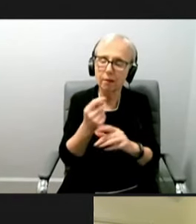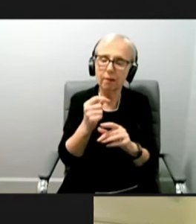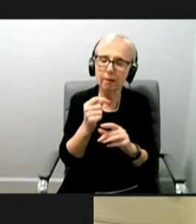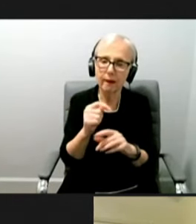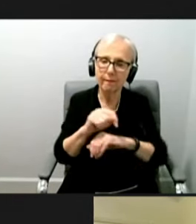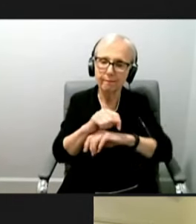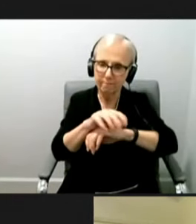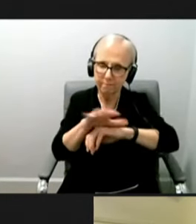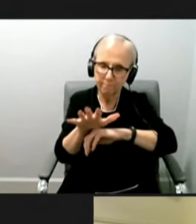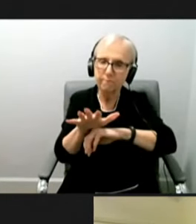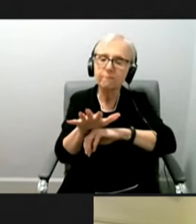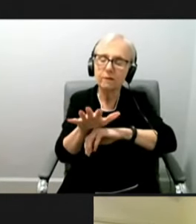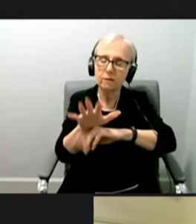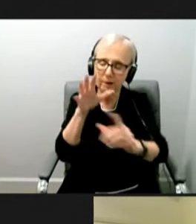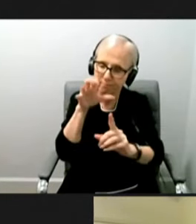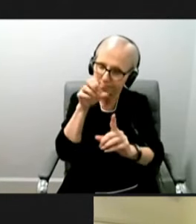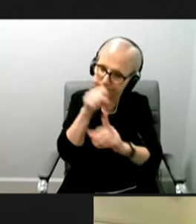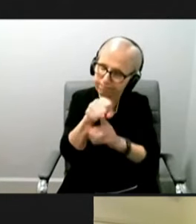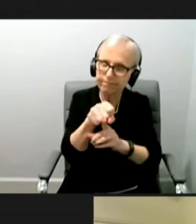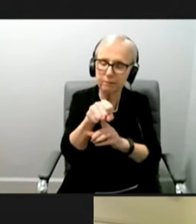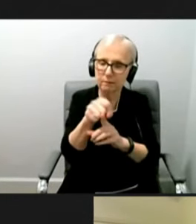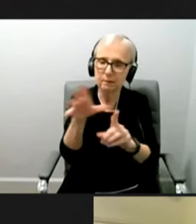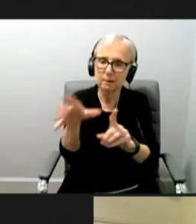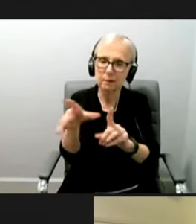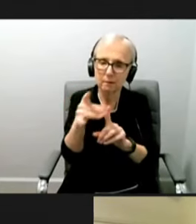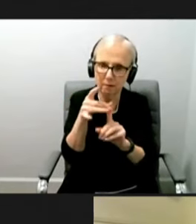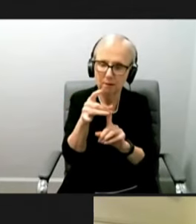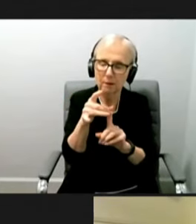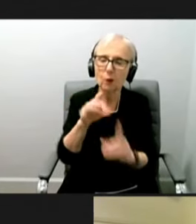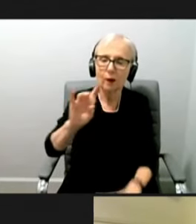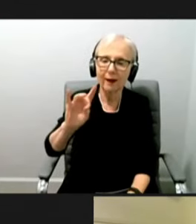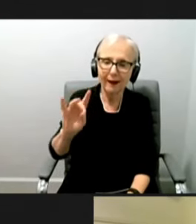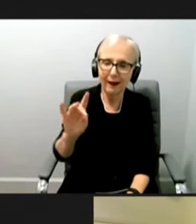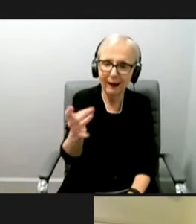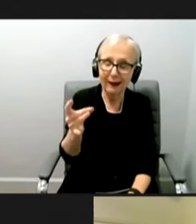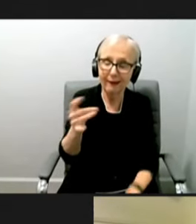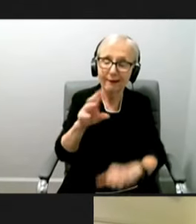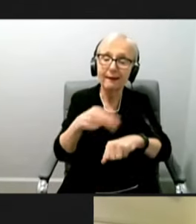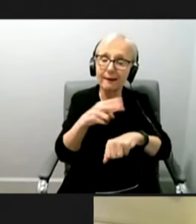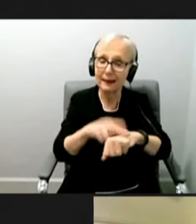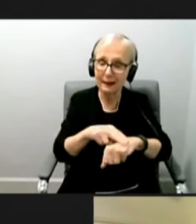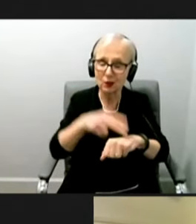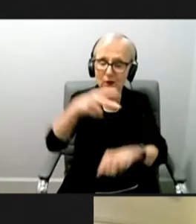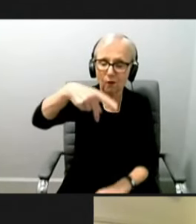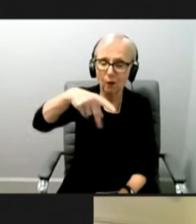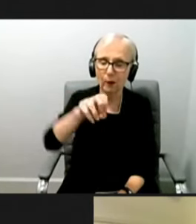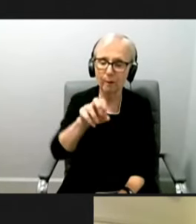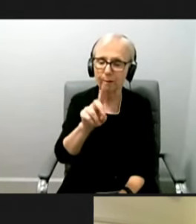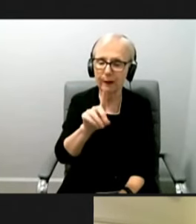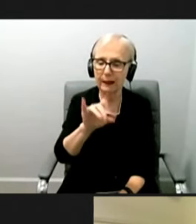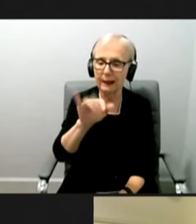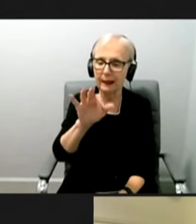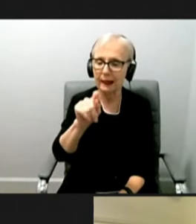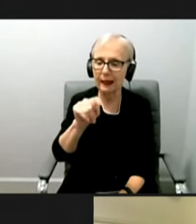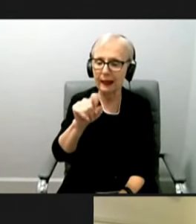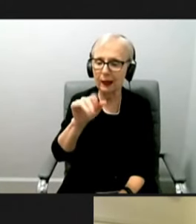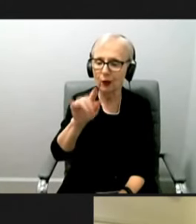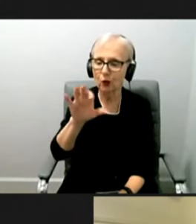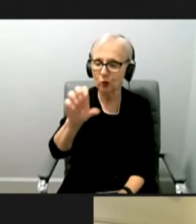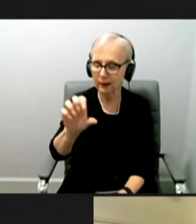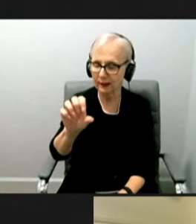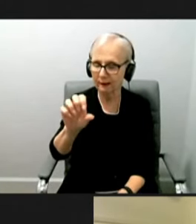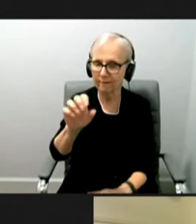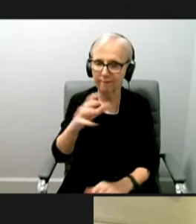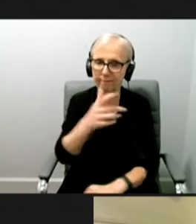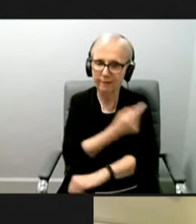And let me correct my previous statement. We are now eighth in the nation for our pediatric vaccination rates. We were 10th a couple days ago.